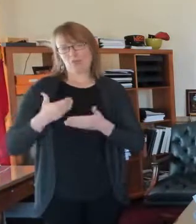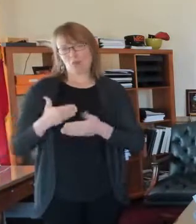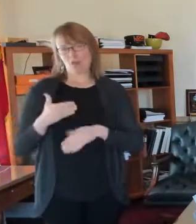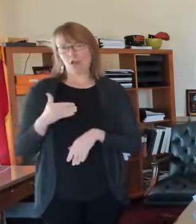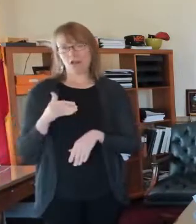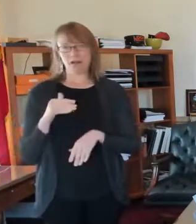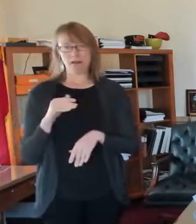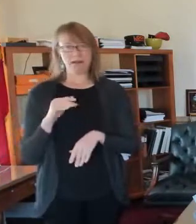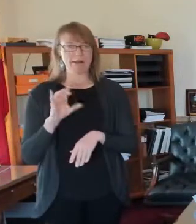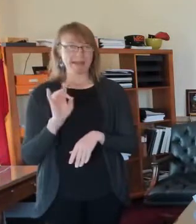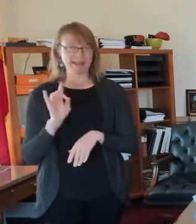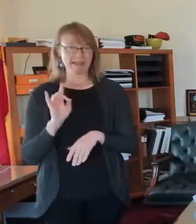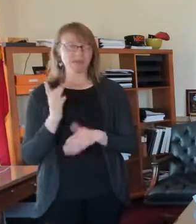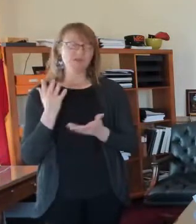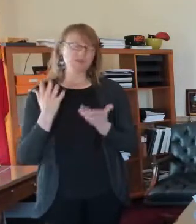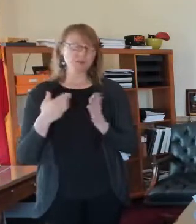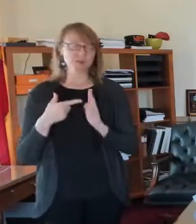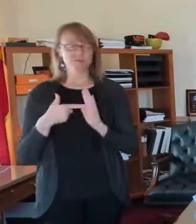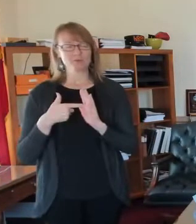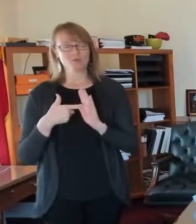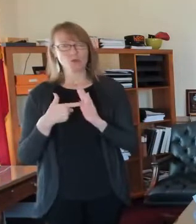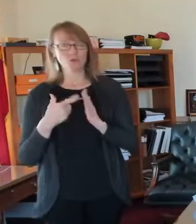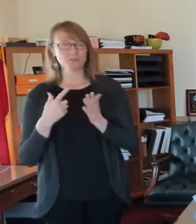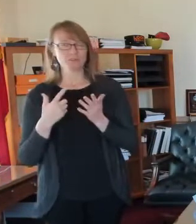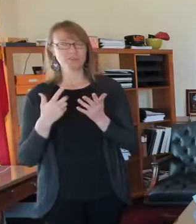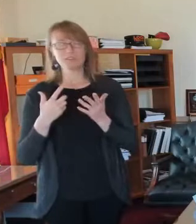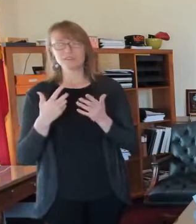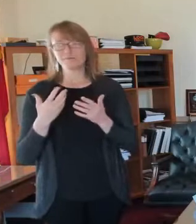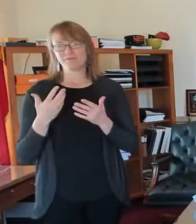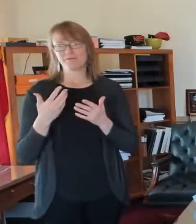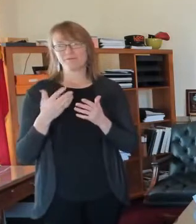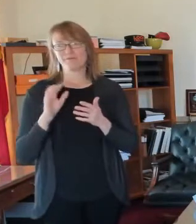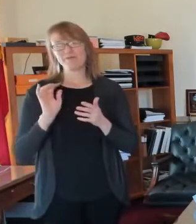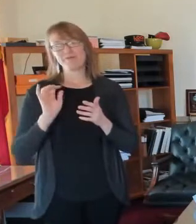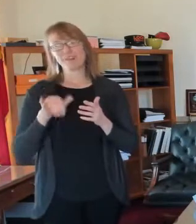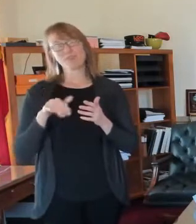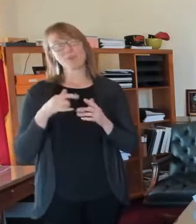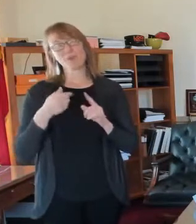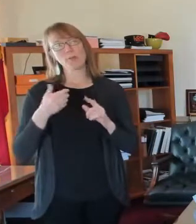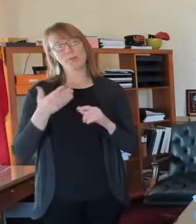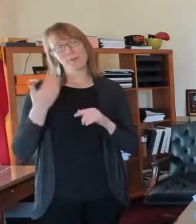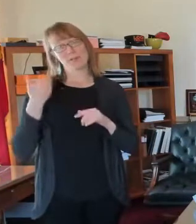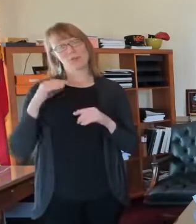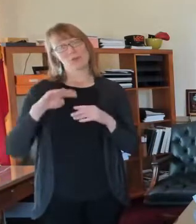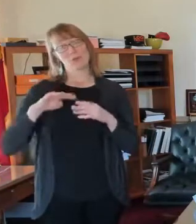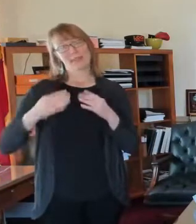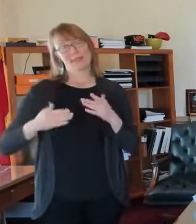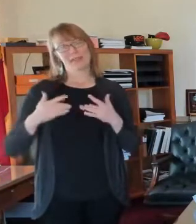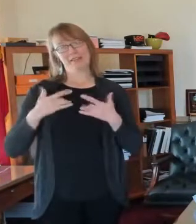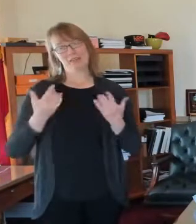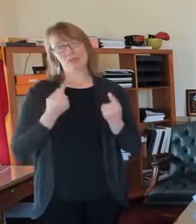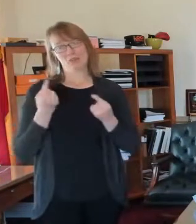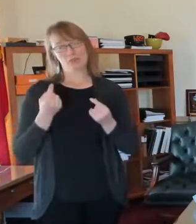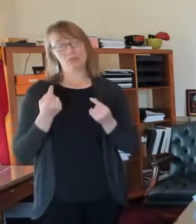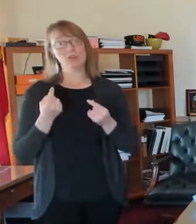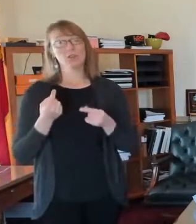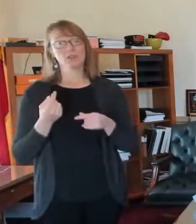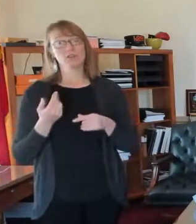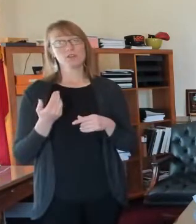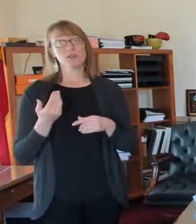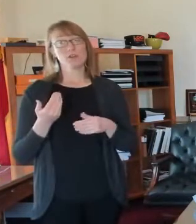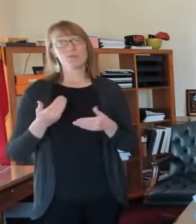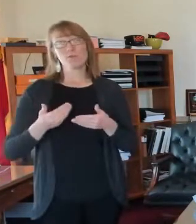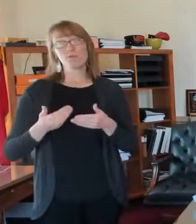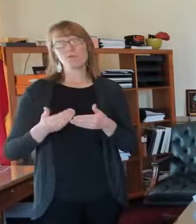over the weekend activity. Uh, and then what day was it Saturday? There were 34. So the numbers